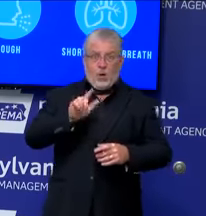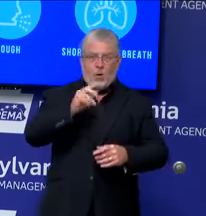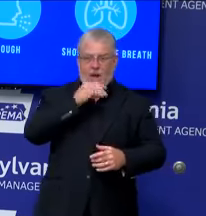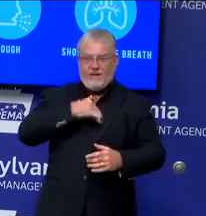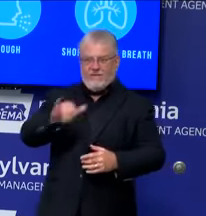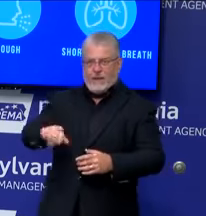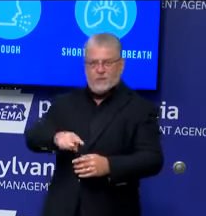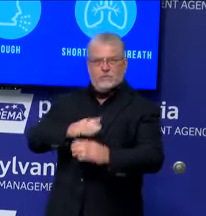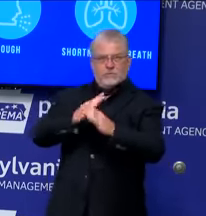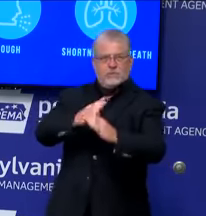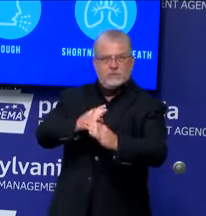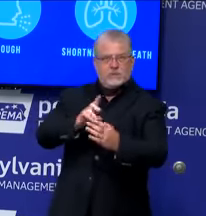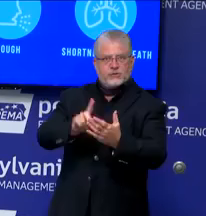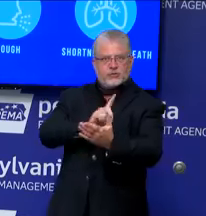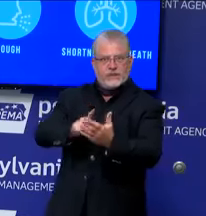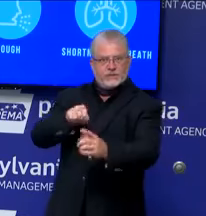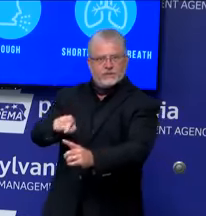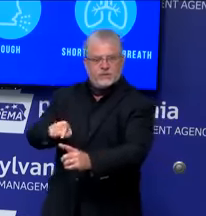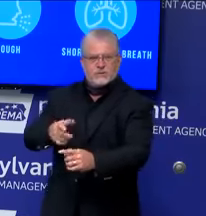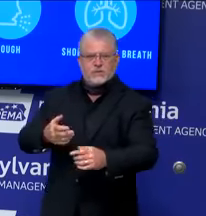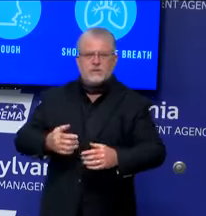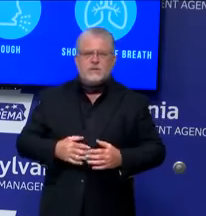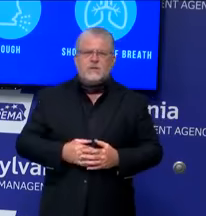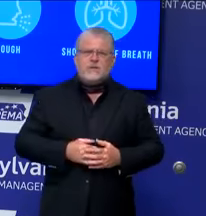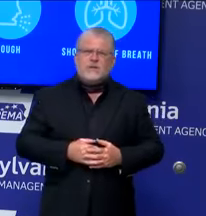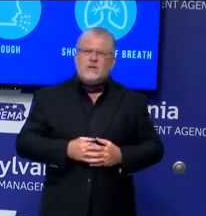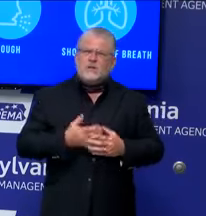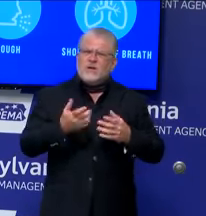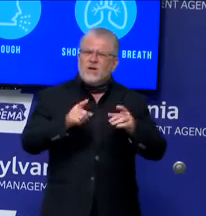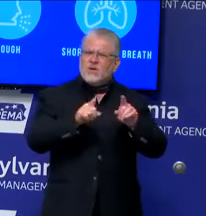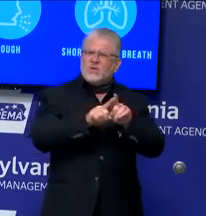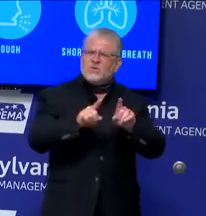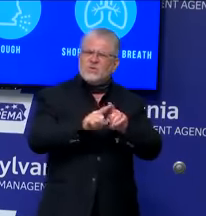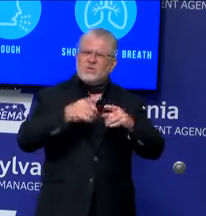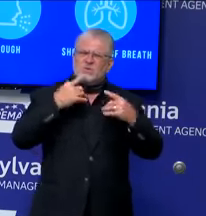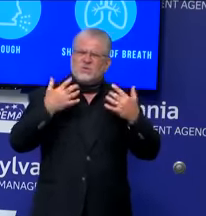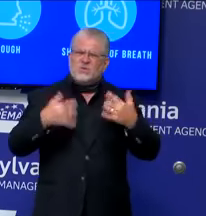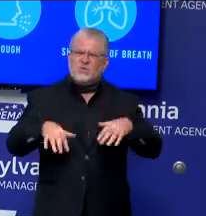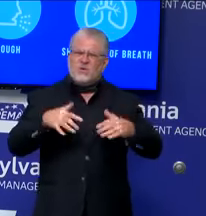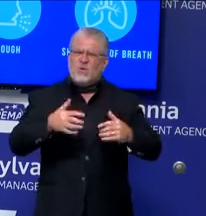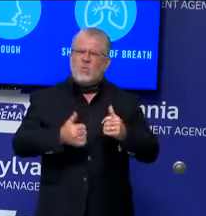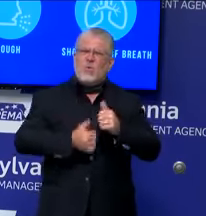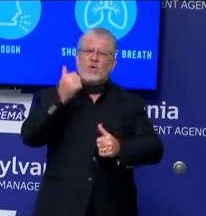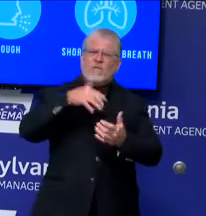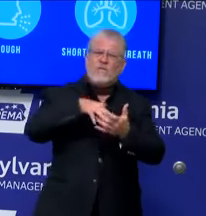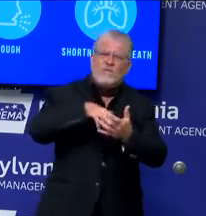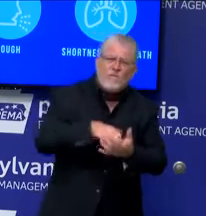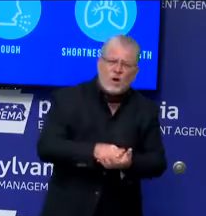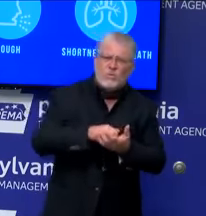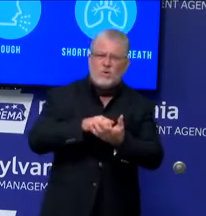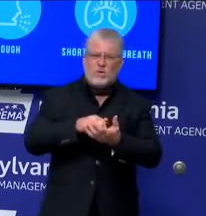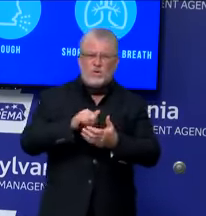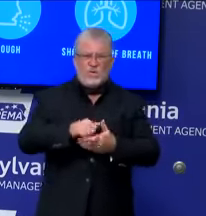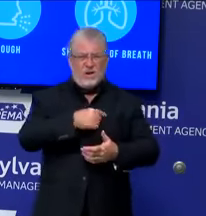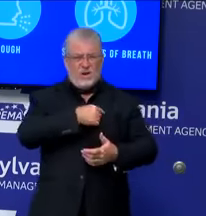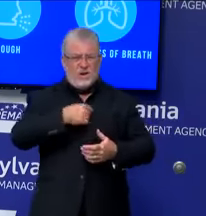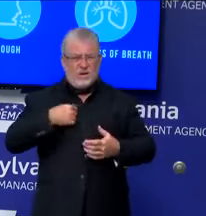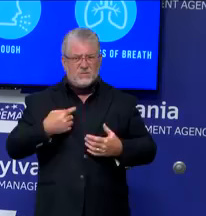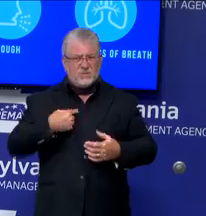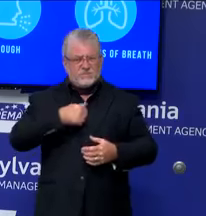vulnerable among us continue to suffer, including LGBTQ individuals of color,